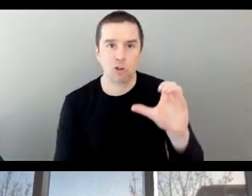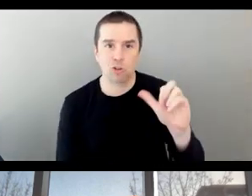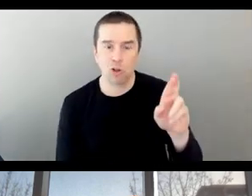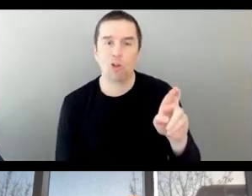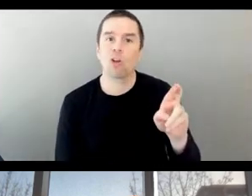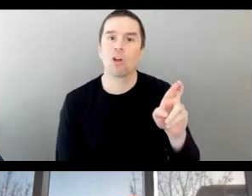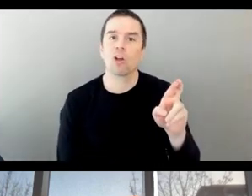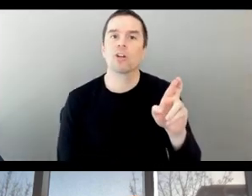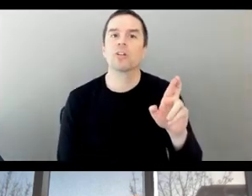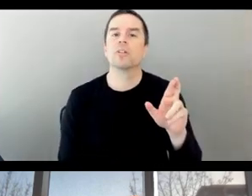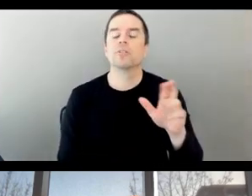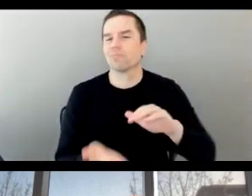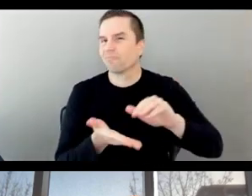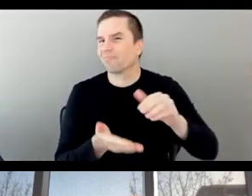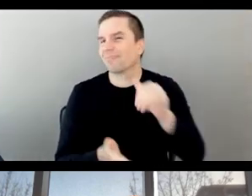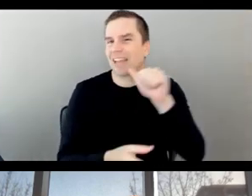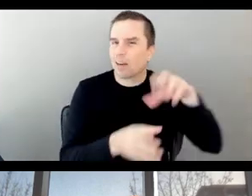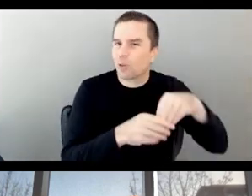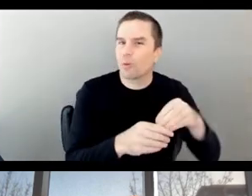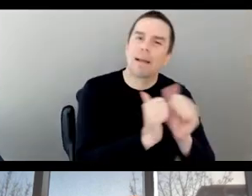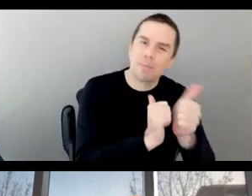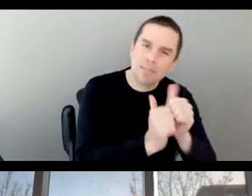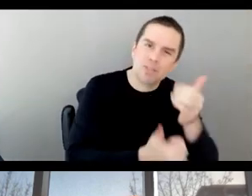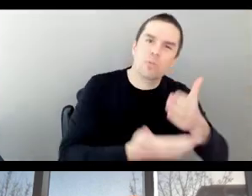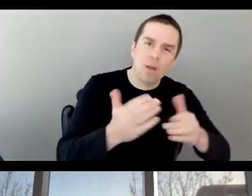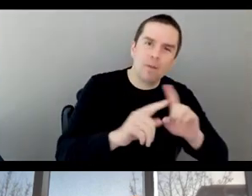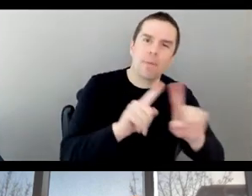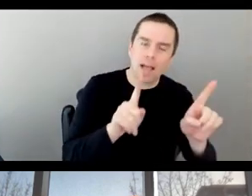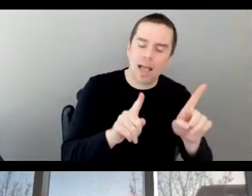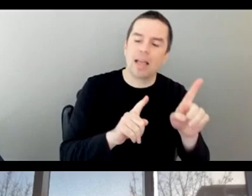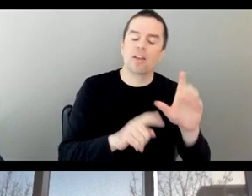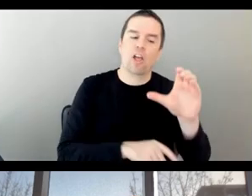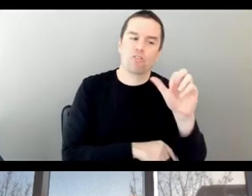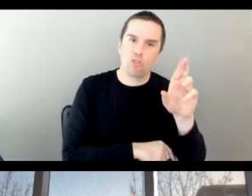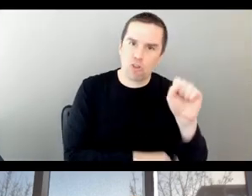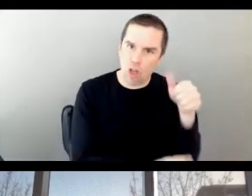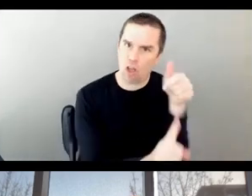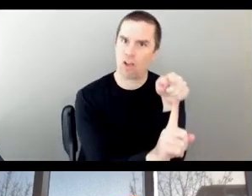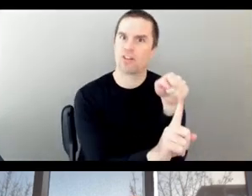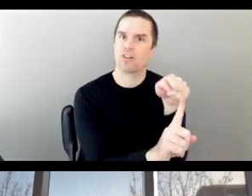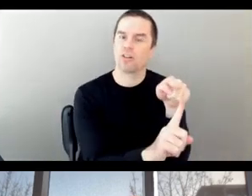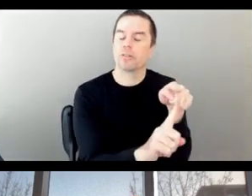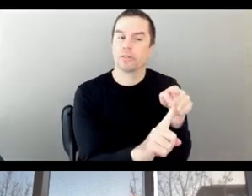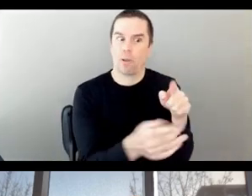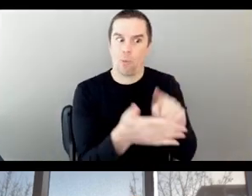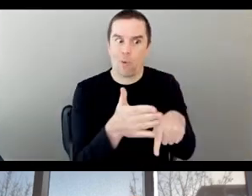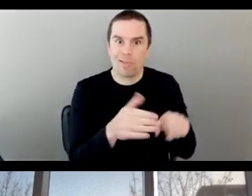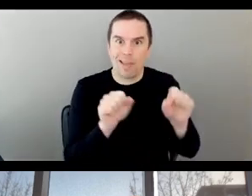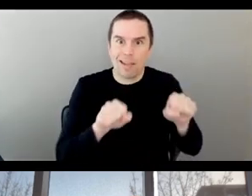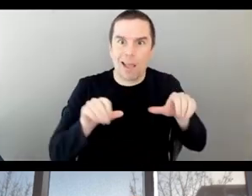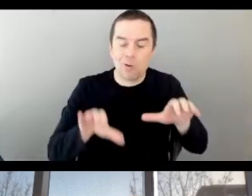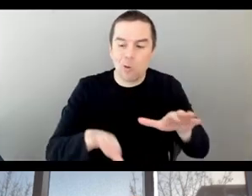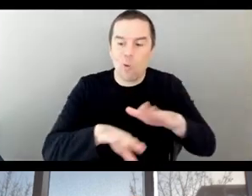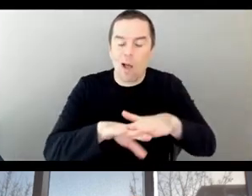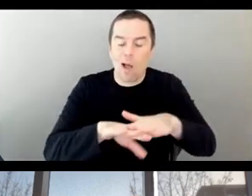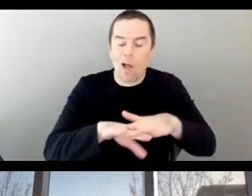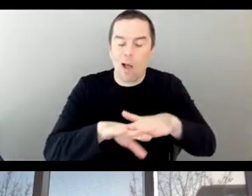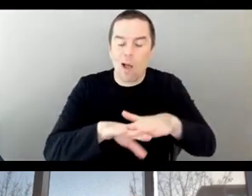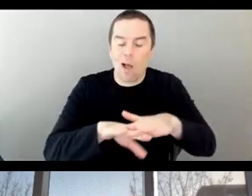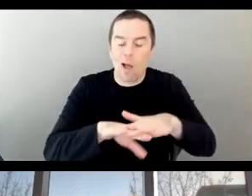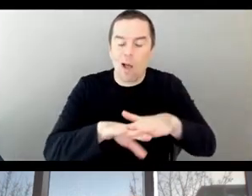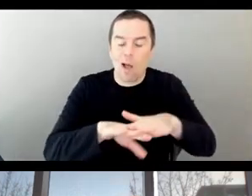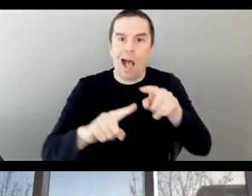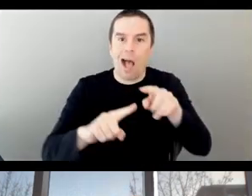cars that, you know, what they're able to do on these tracks and the speed that they're able to get to. What I quickly